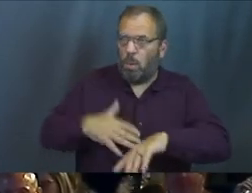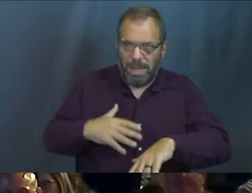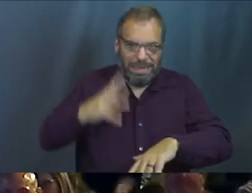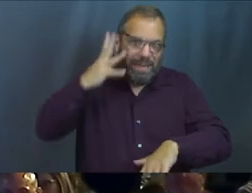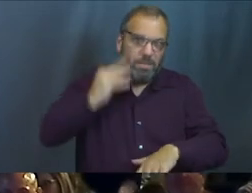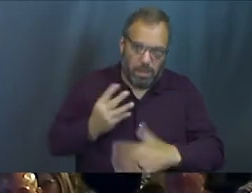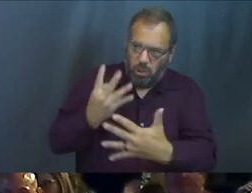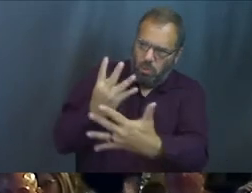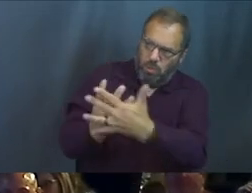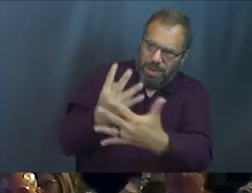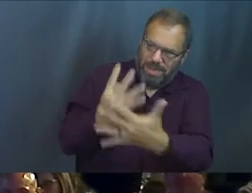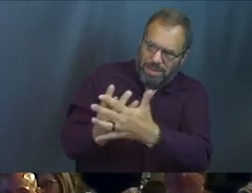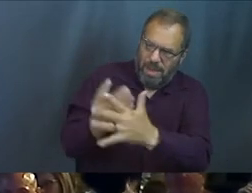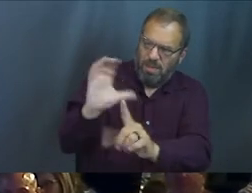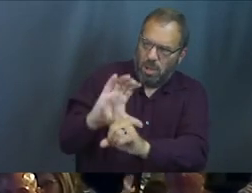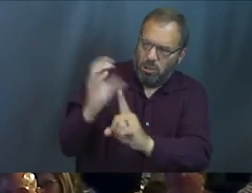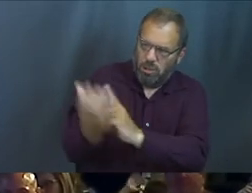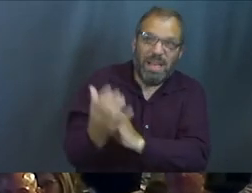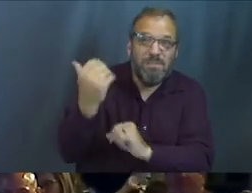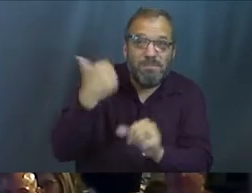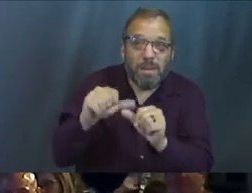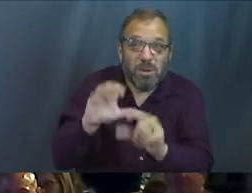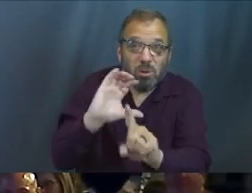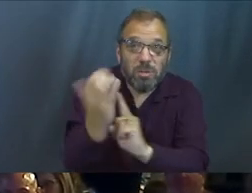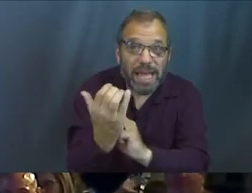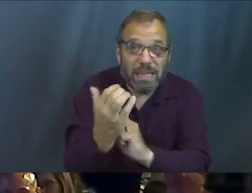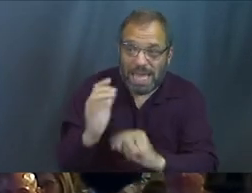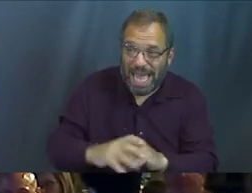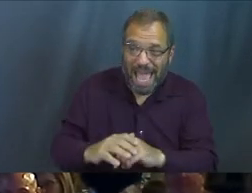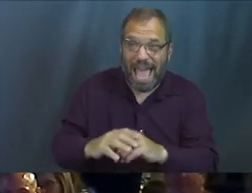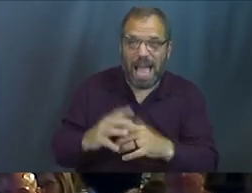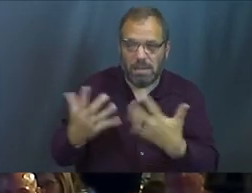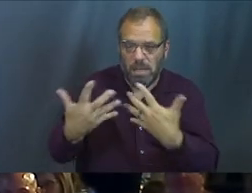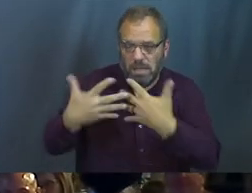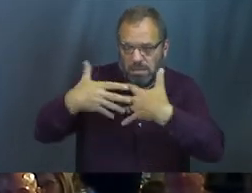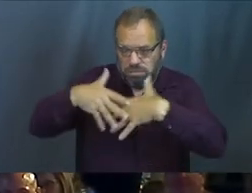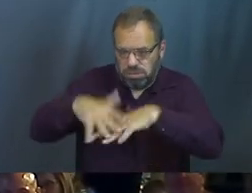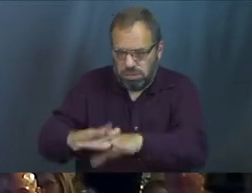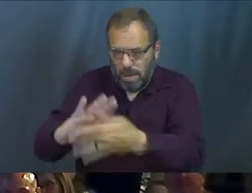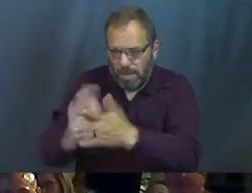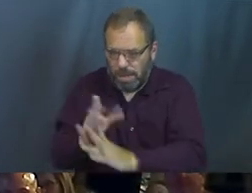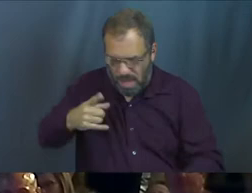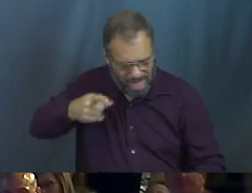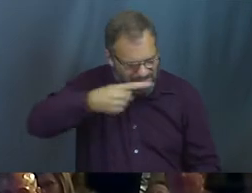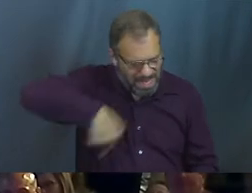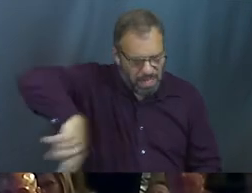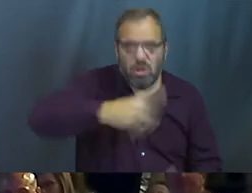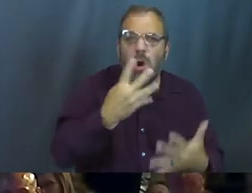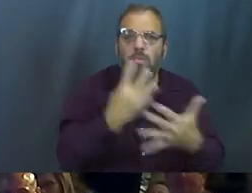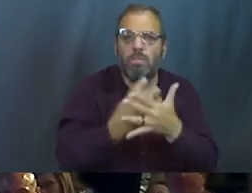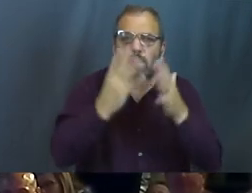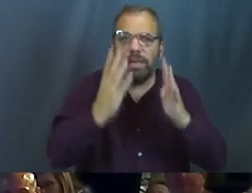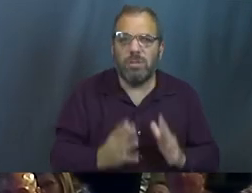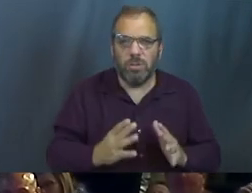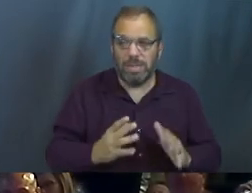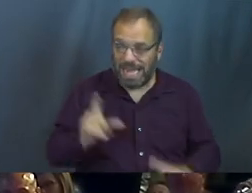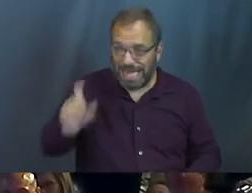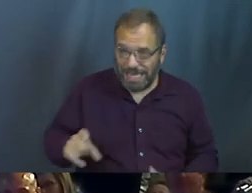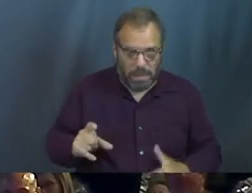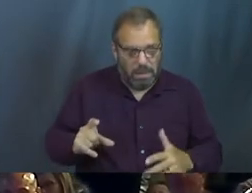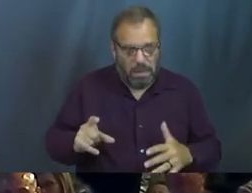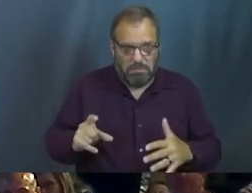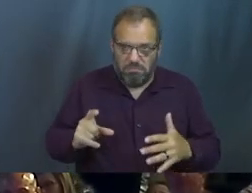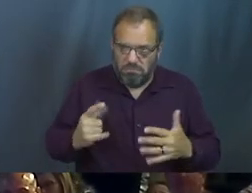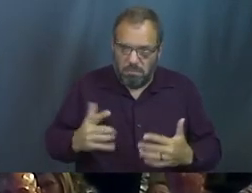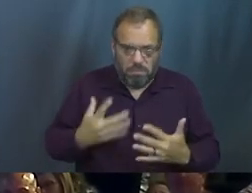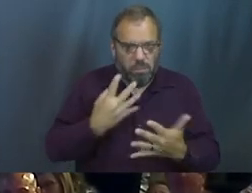they've experienced. Their circumstance, like we talked about earlier, has bled into who they are, and they need it to basically